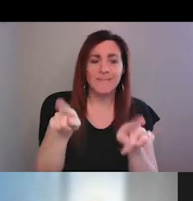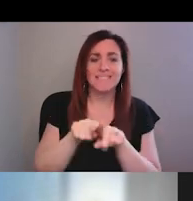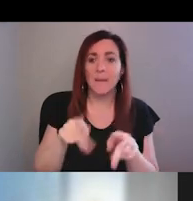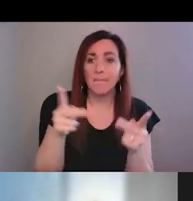Thank